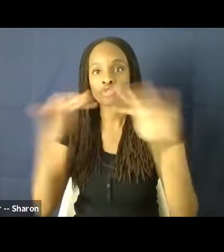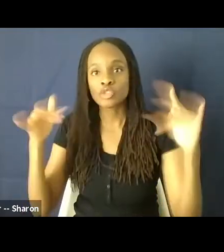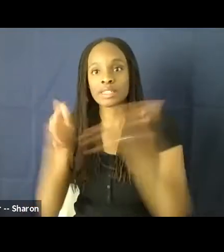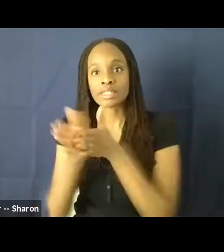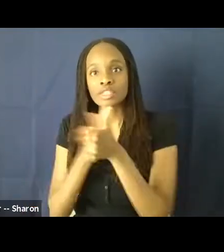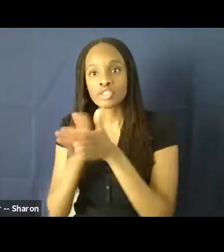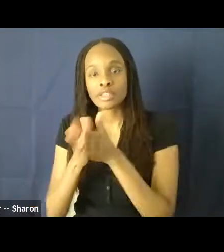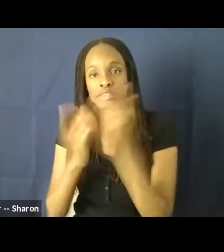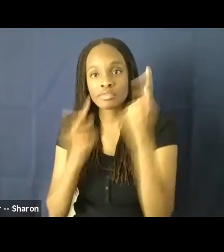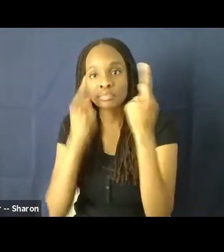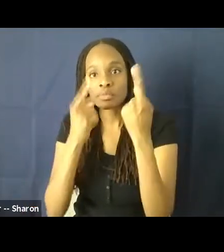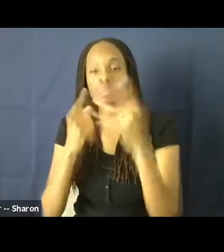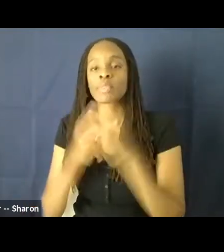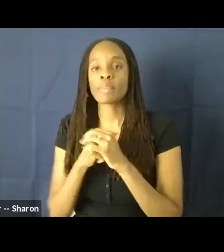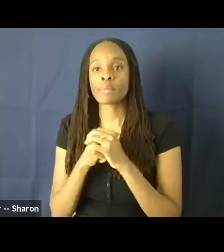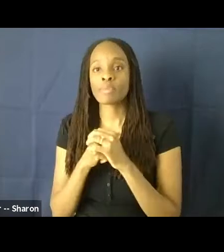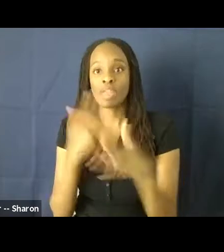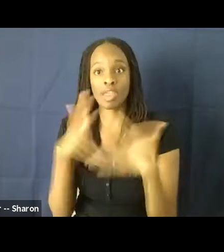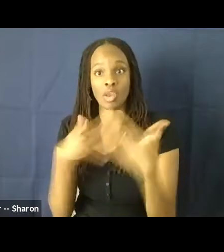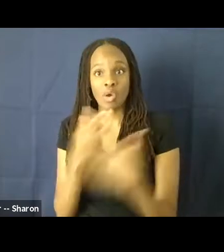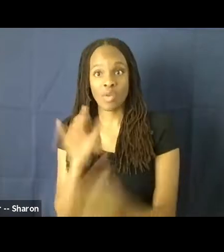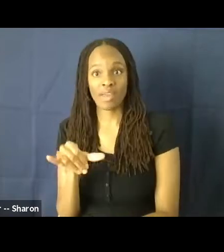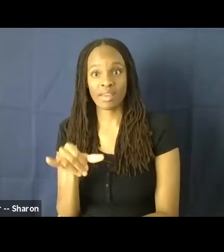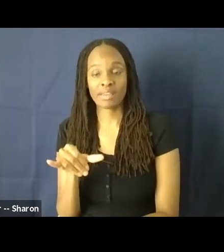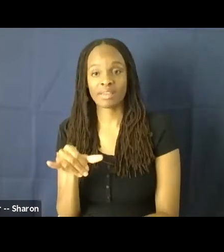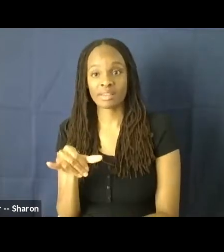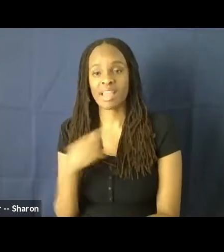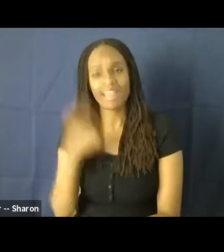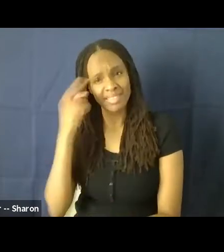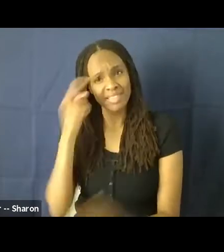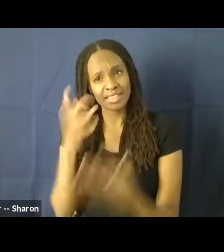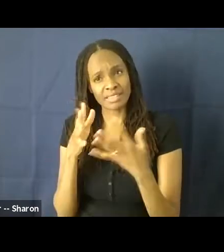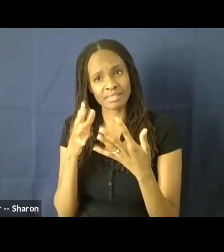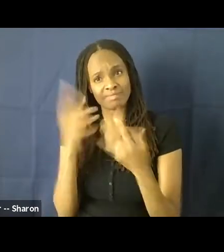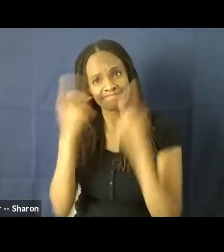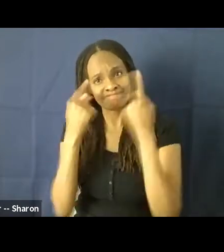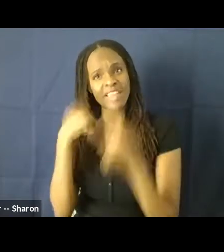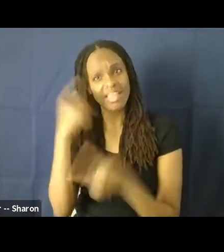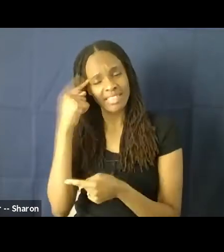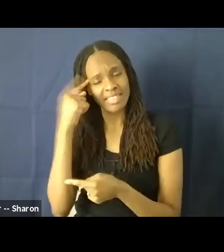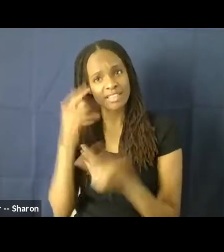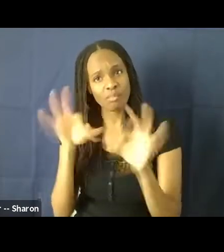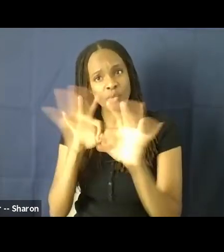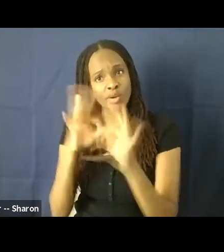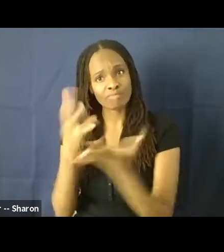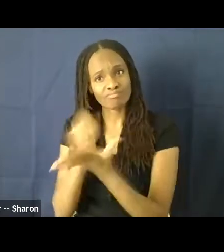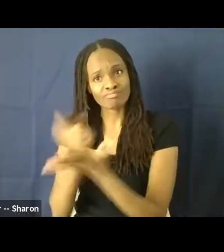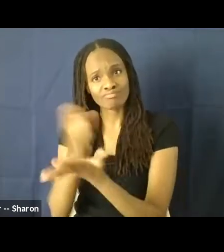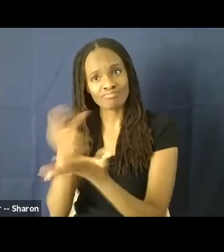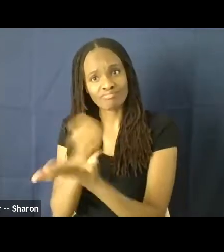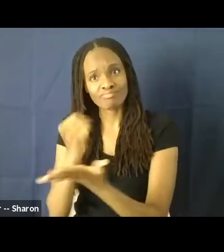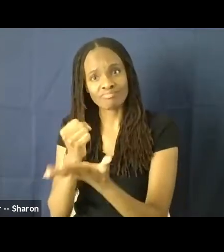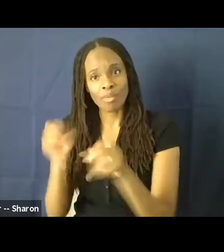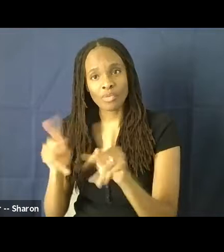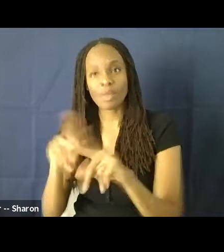All that taken into consideration, though, I think it's important to take advantage of these opportunities, but also recognize their limits,